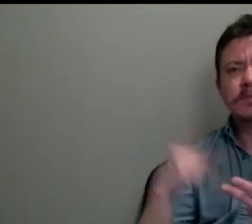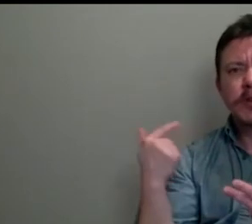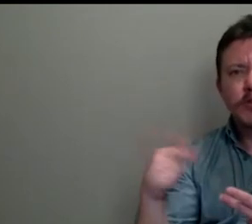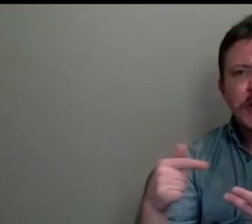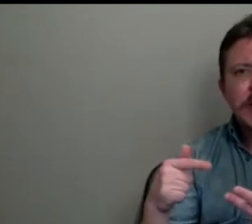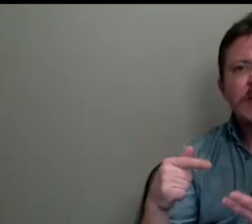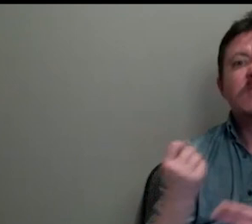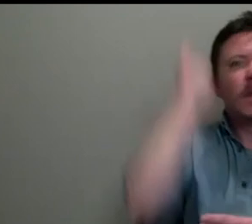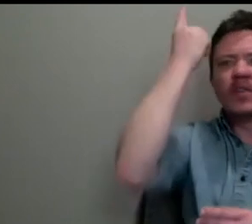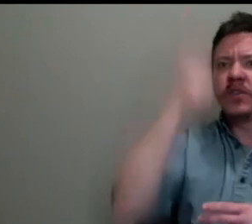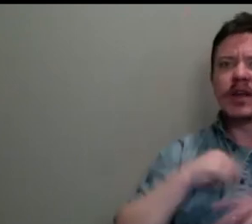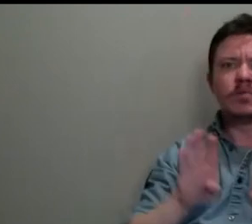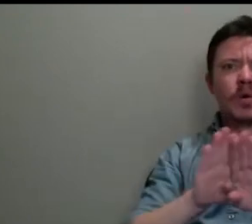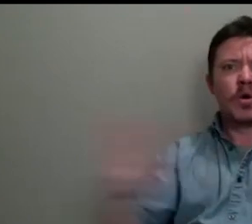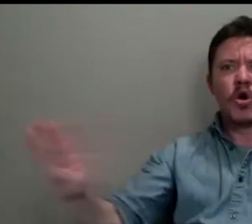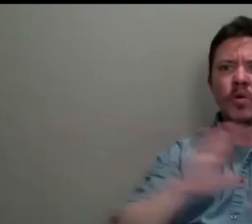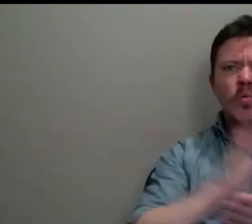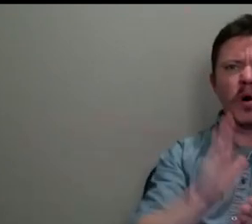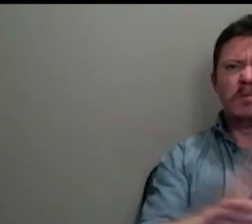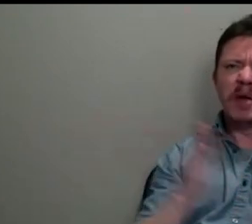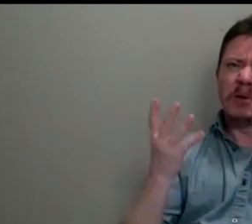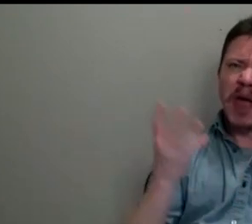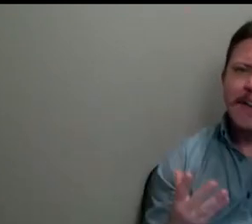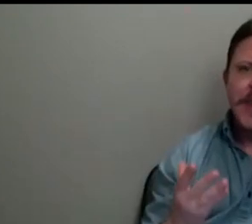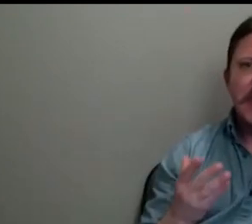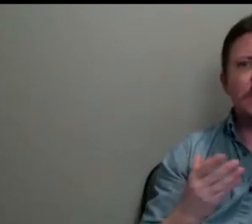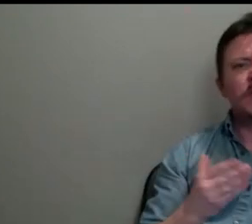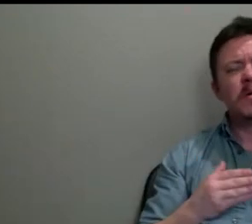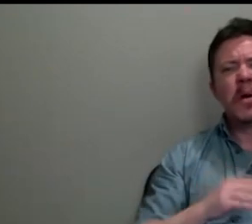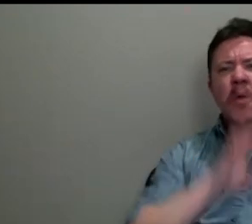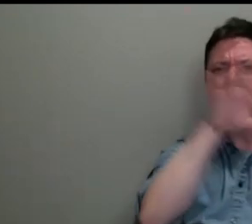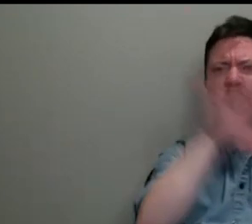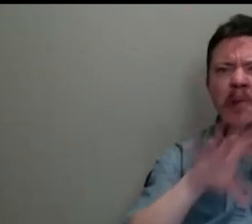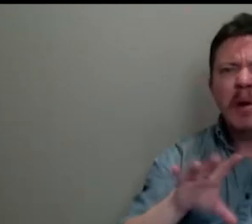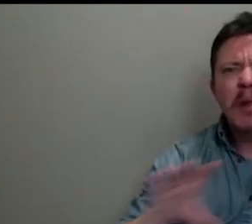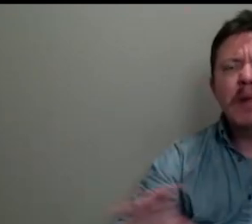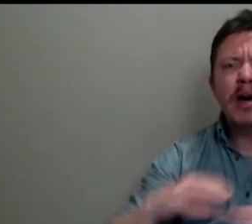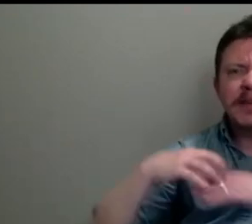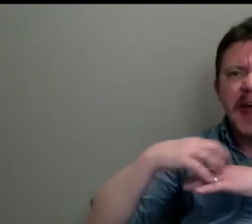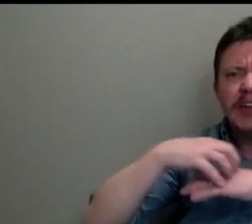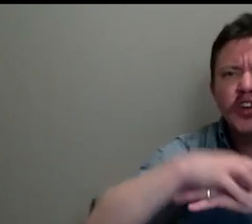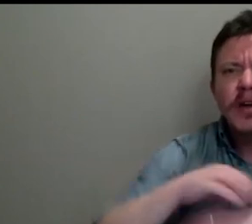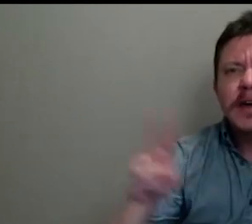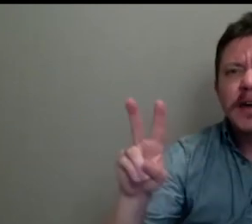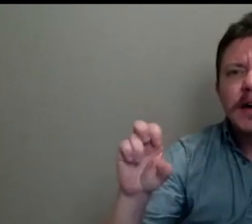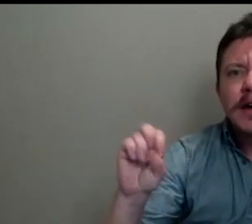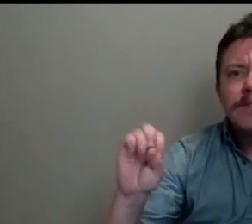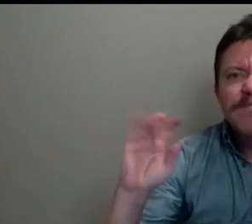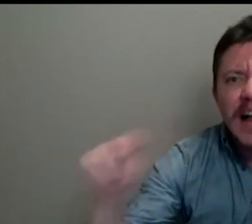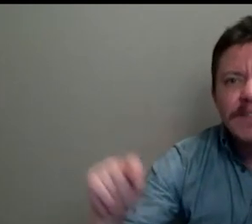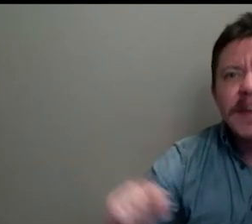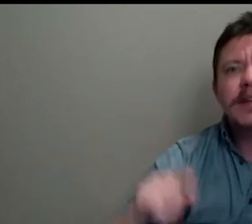wallpapers, everything kind of very patterned, everything highly textured, lots of velvet and tassels